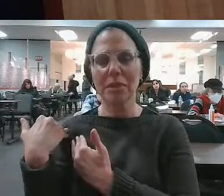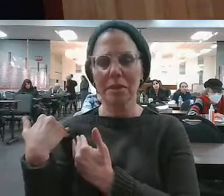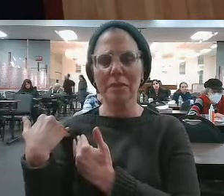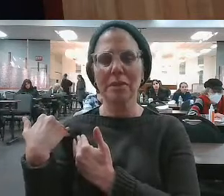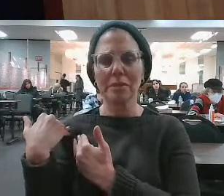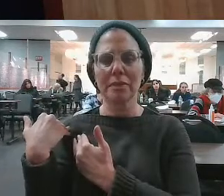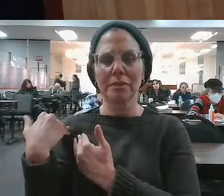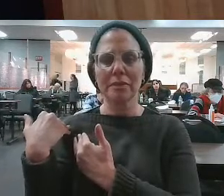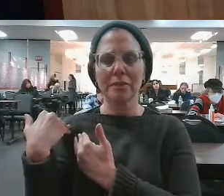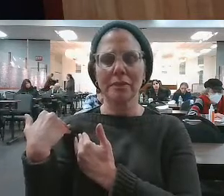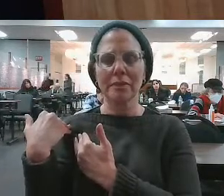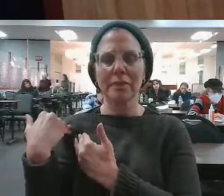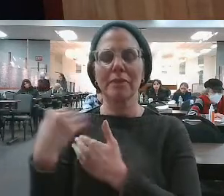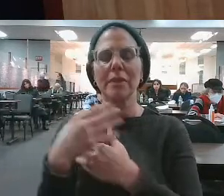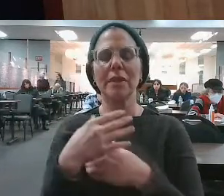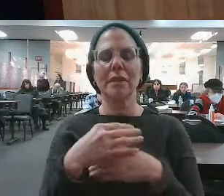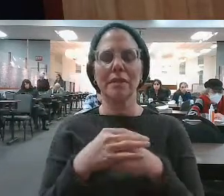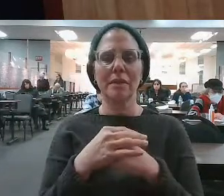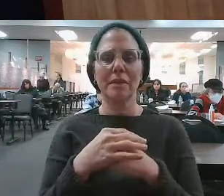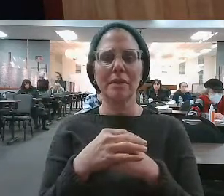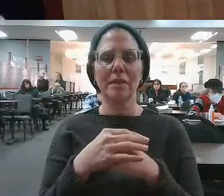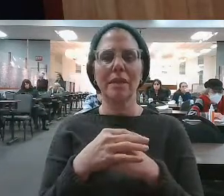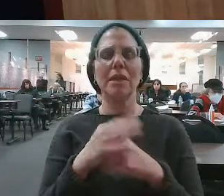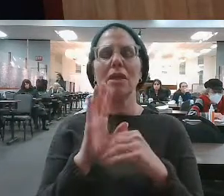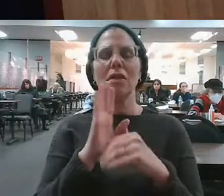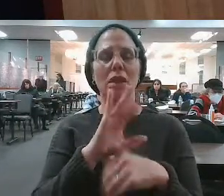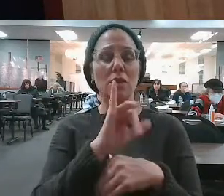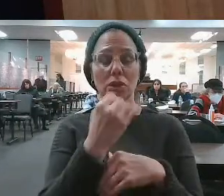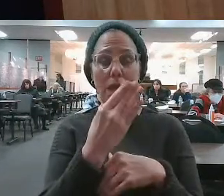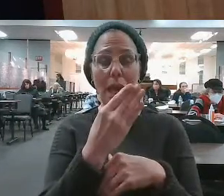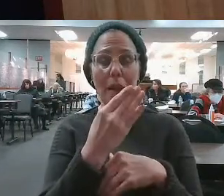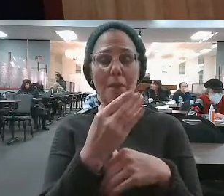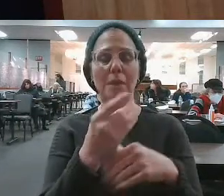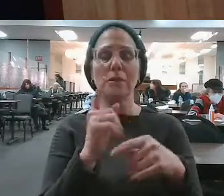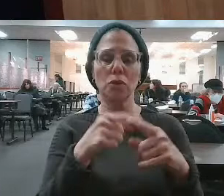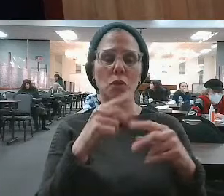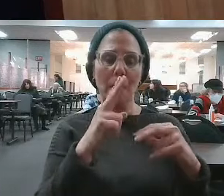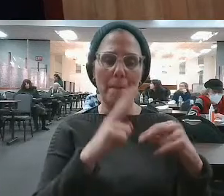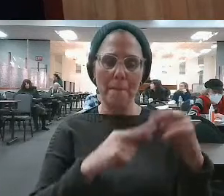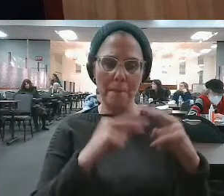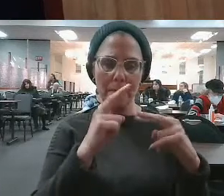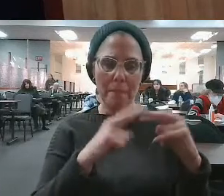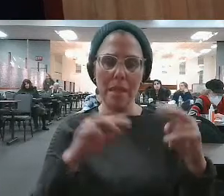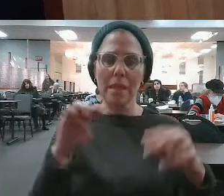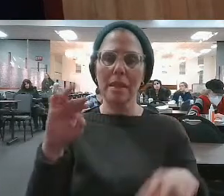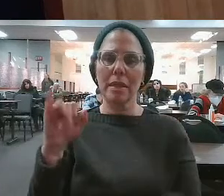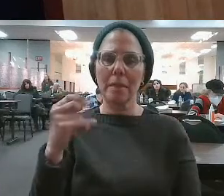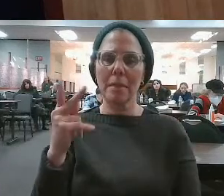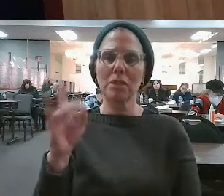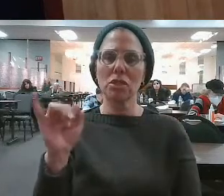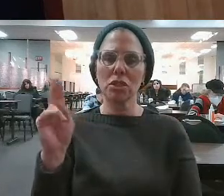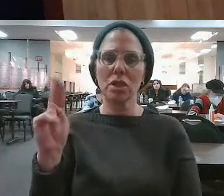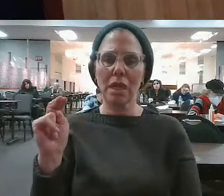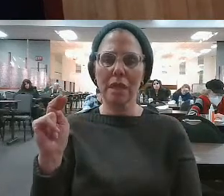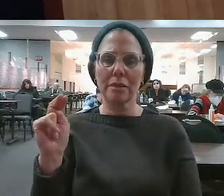to go ahead and actually create and fabricate the Mishkan. And then he goes on and he says,